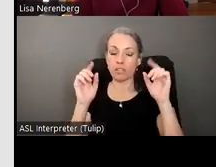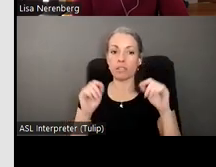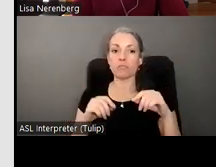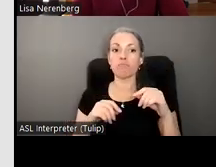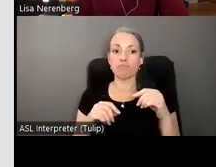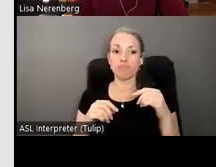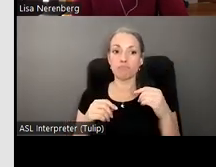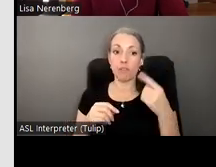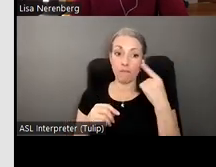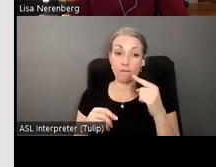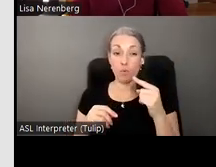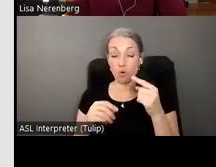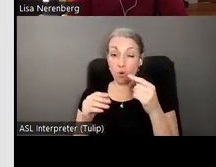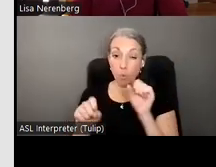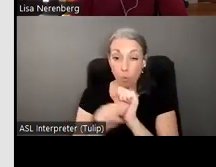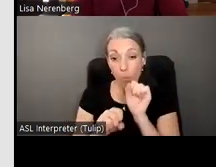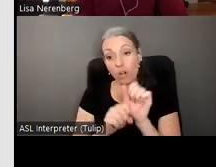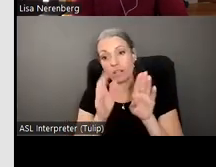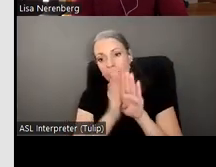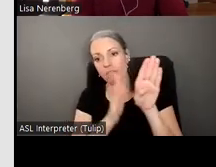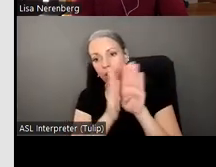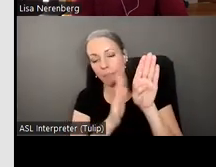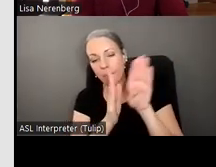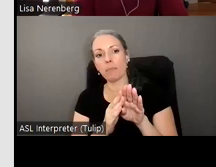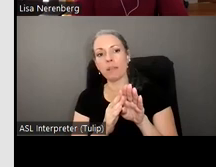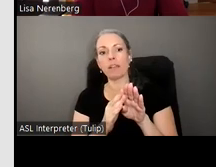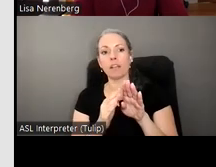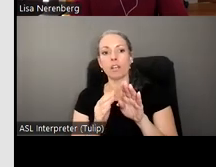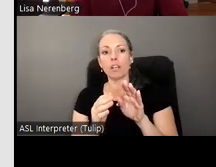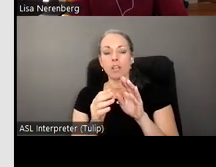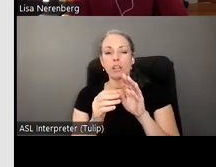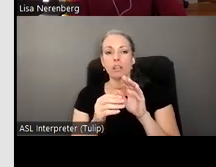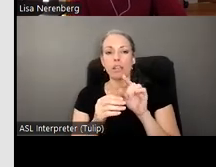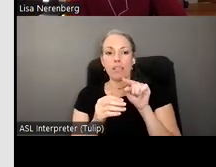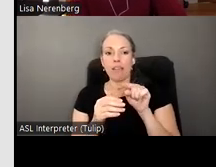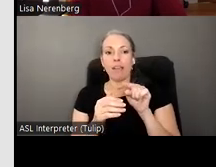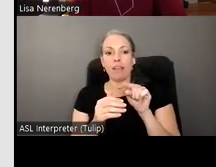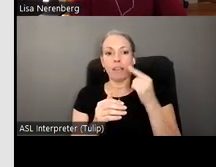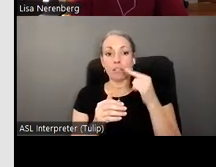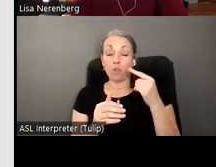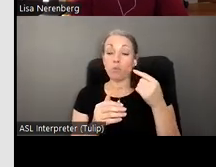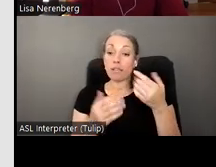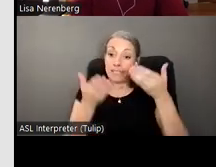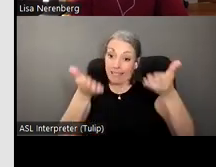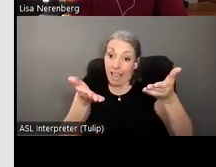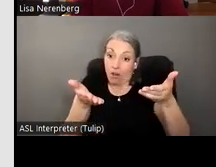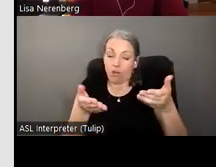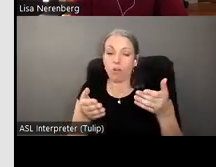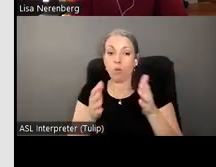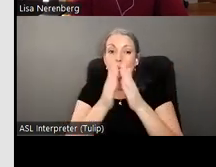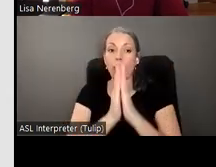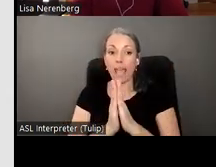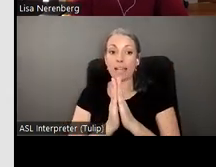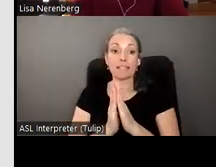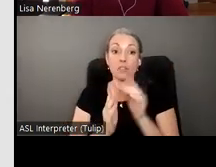for coursework or for developing curricula so it's there for the taking we ask that we